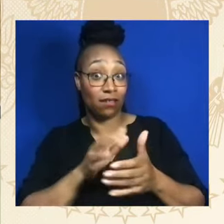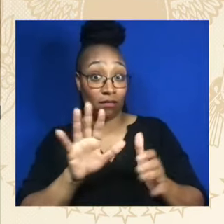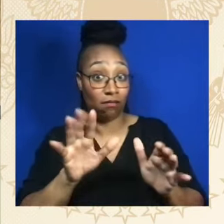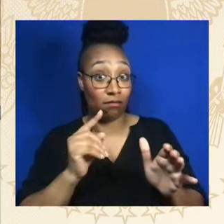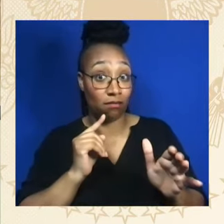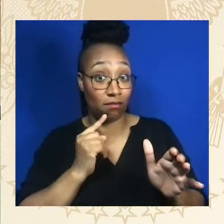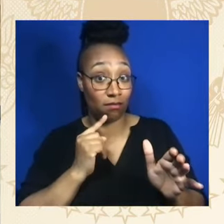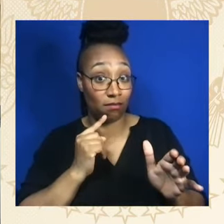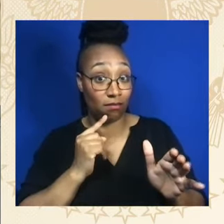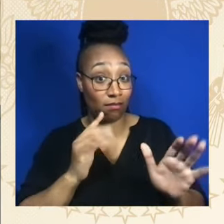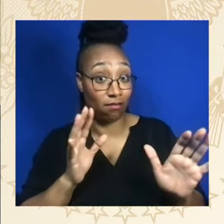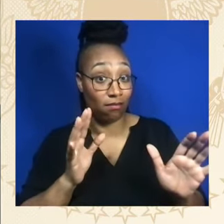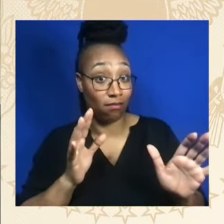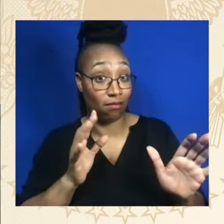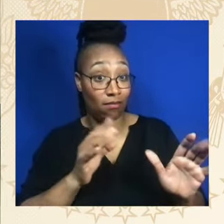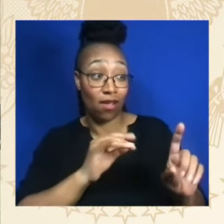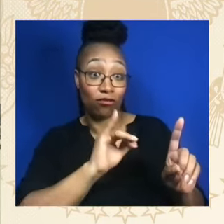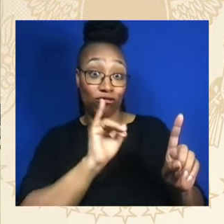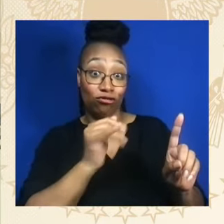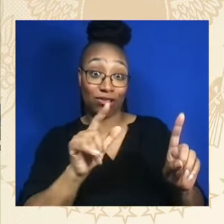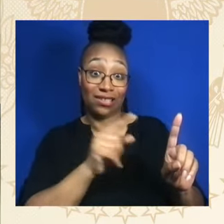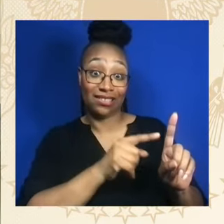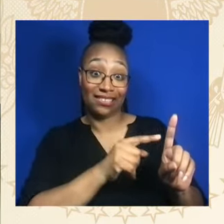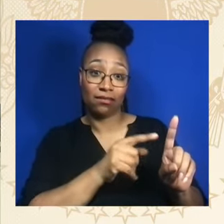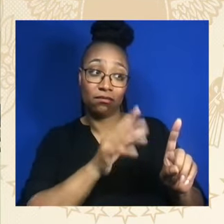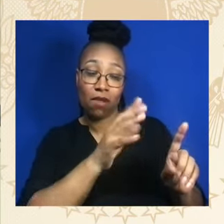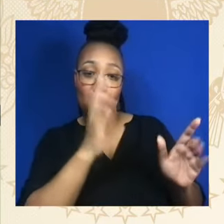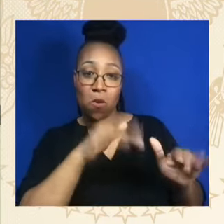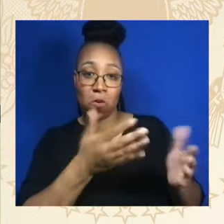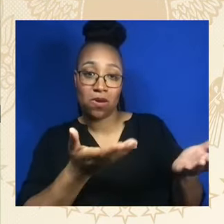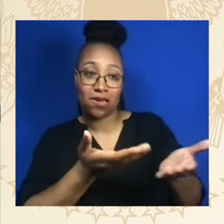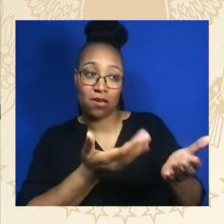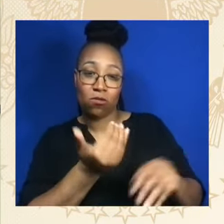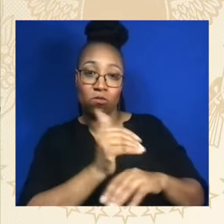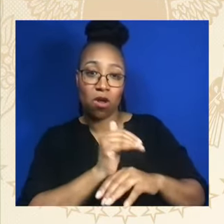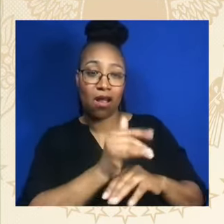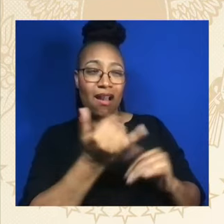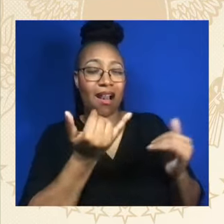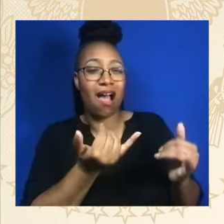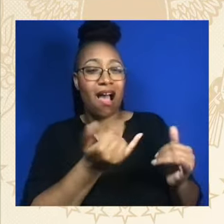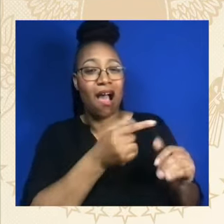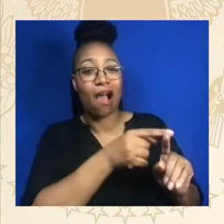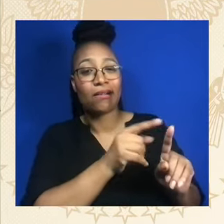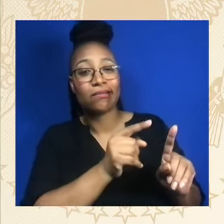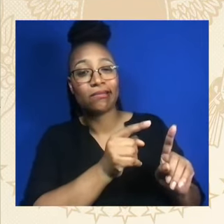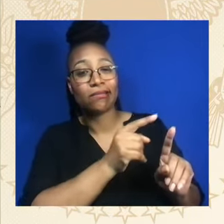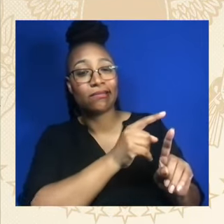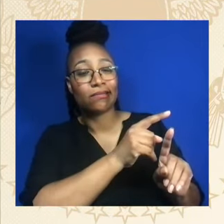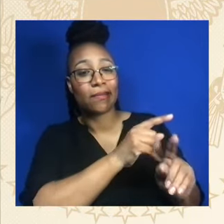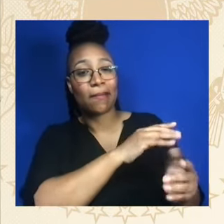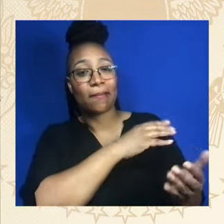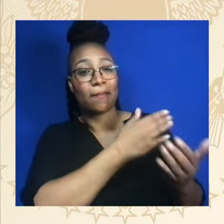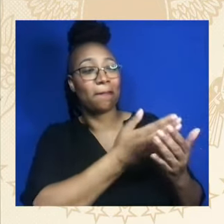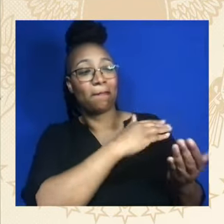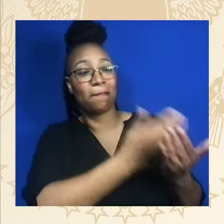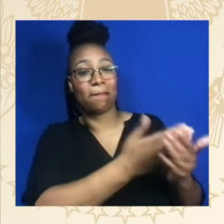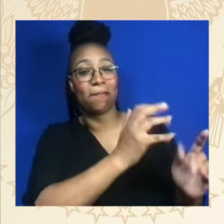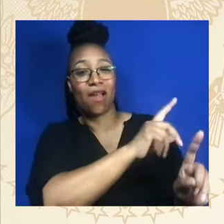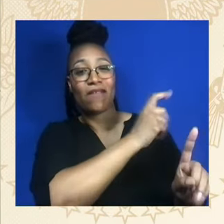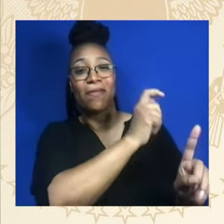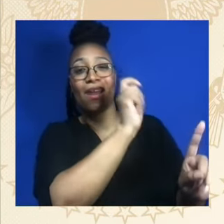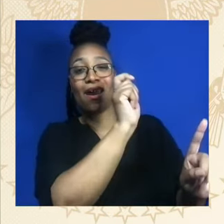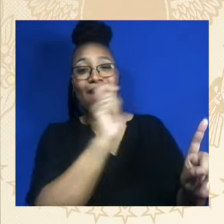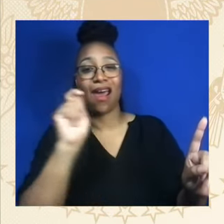to Kenya and Namibia. And it was a very substantive trip. A powerful trip as a follow up to the African Leaders Summit.